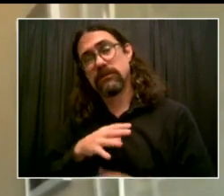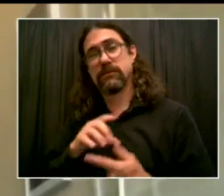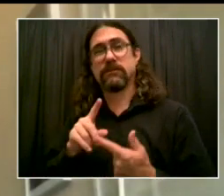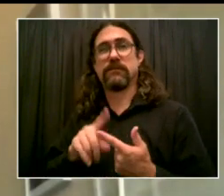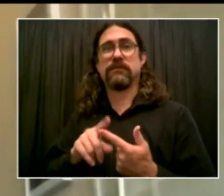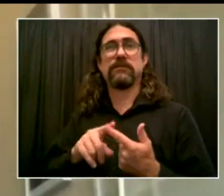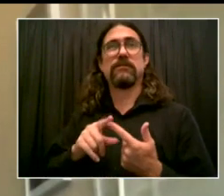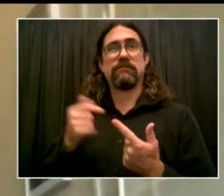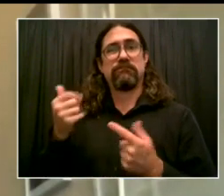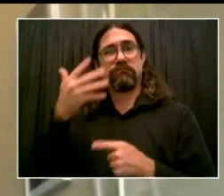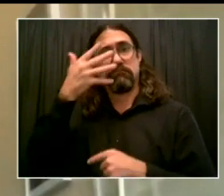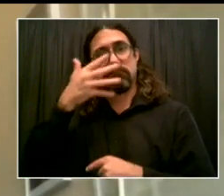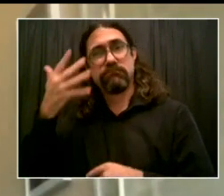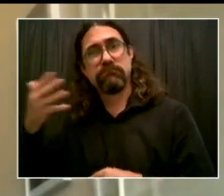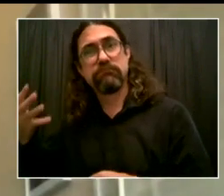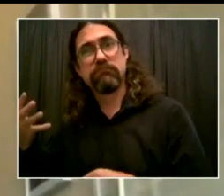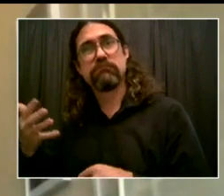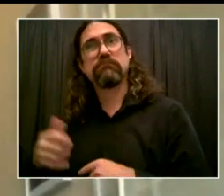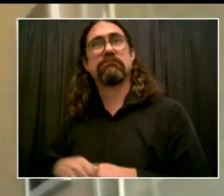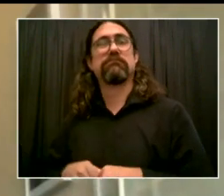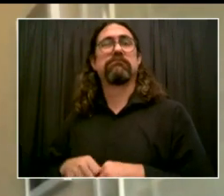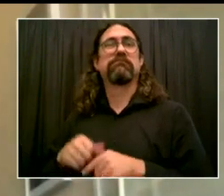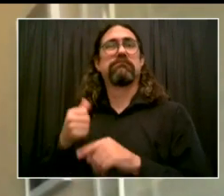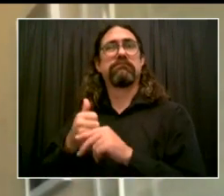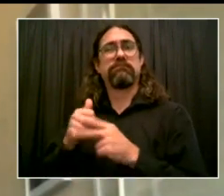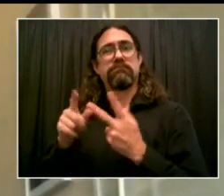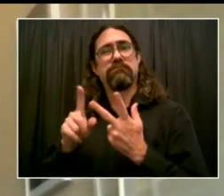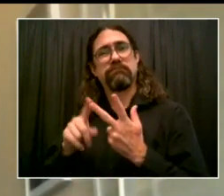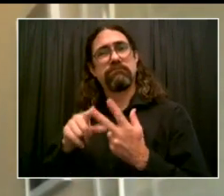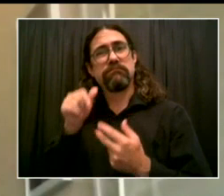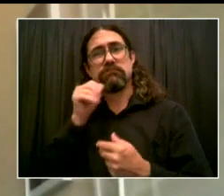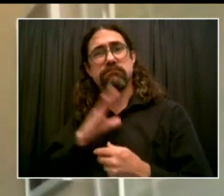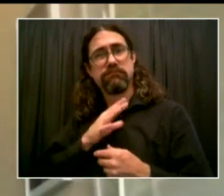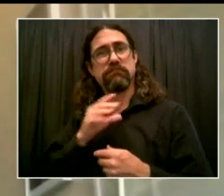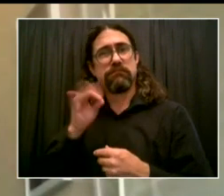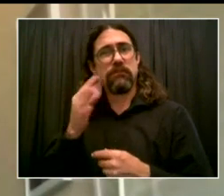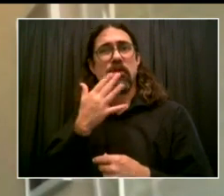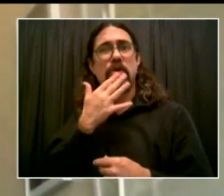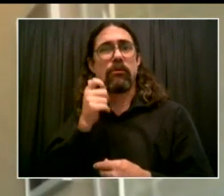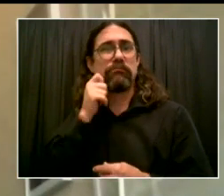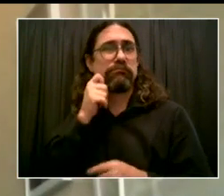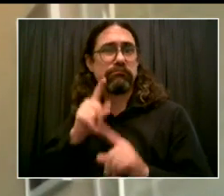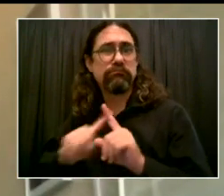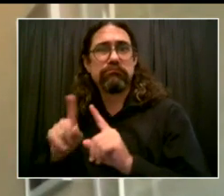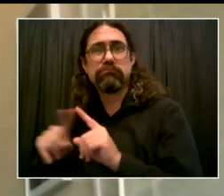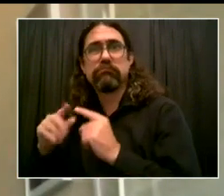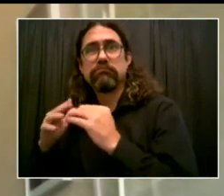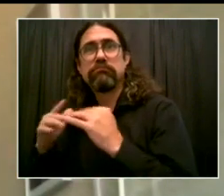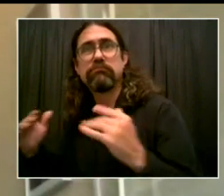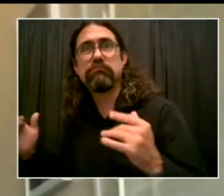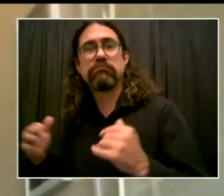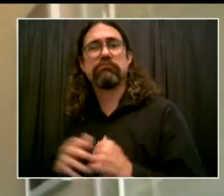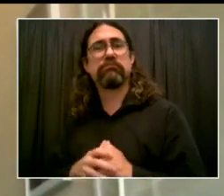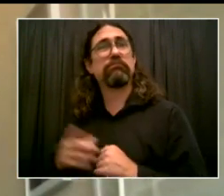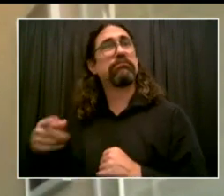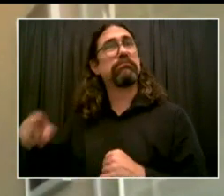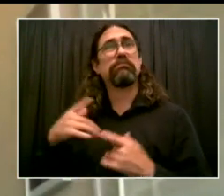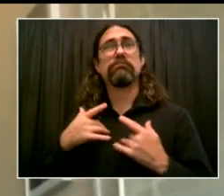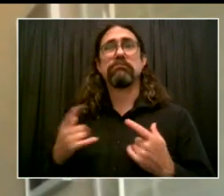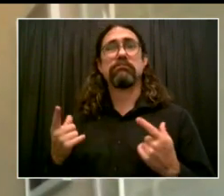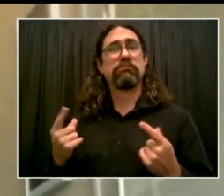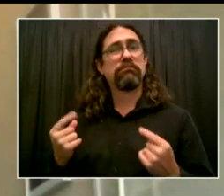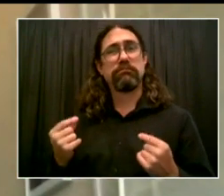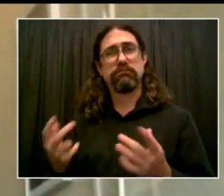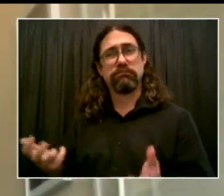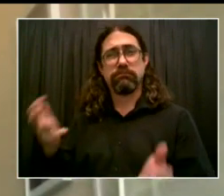They have cared for our kids, our parents, our loved ones with disabilities, and their work has made it possible for millions